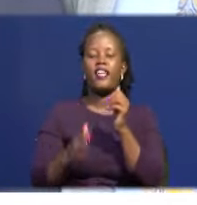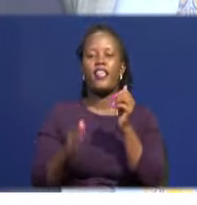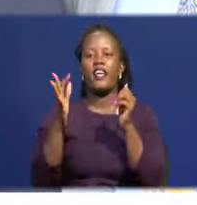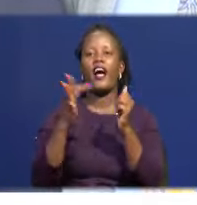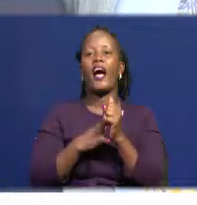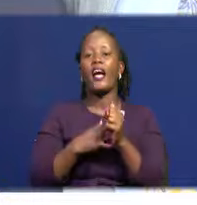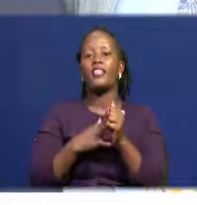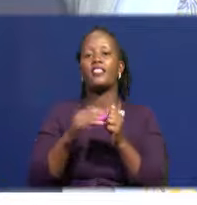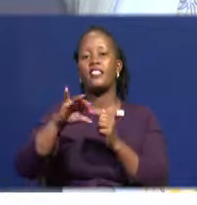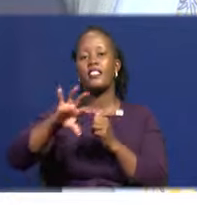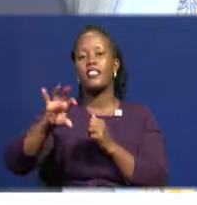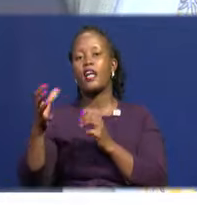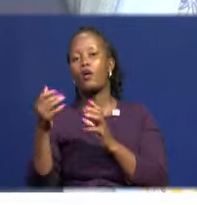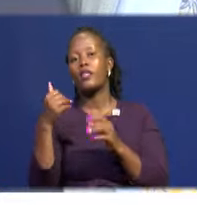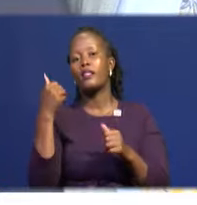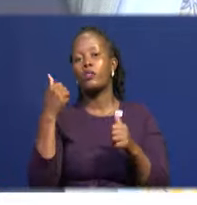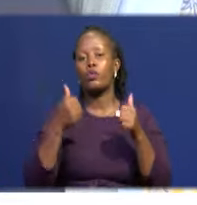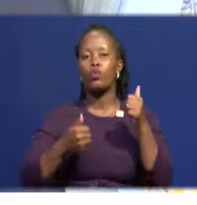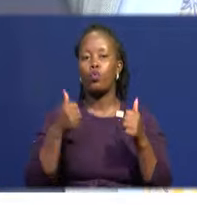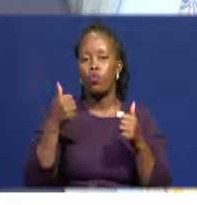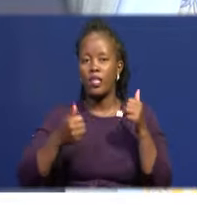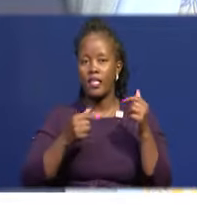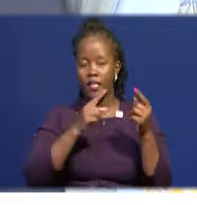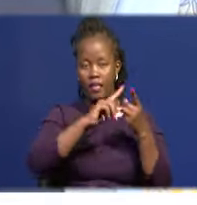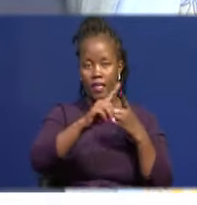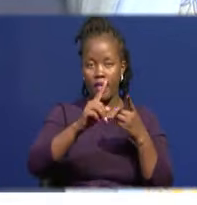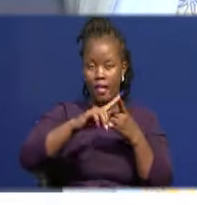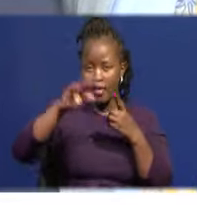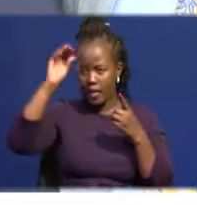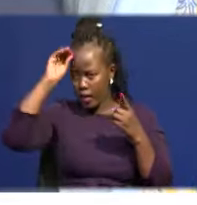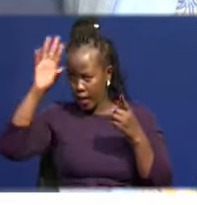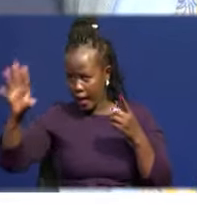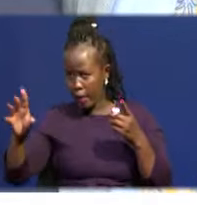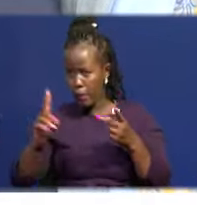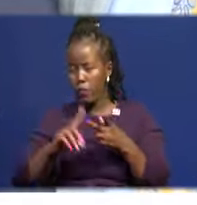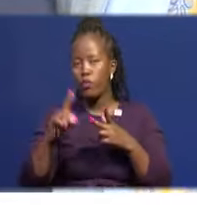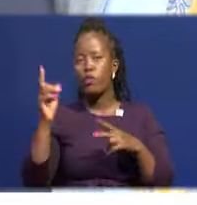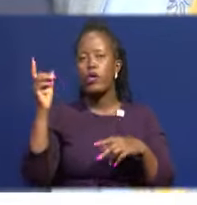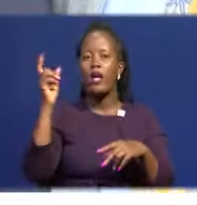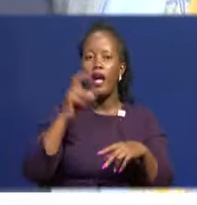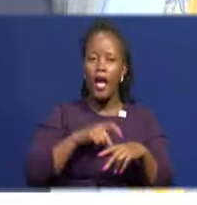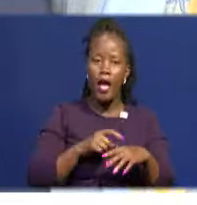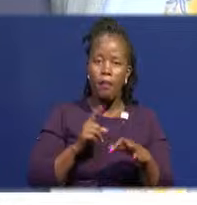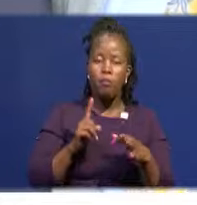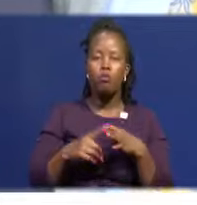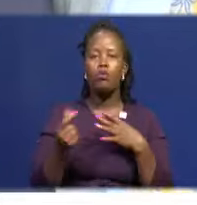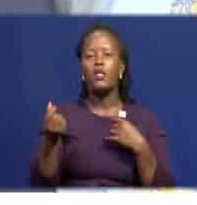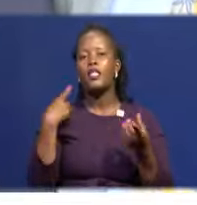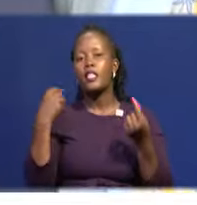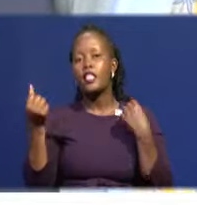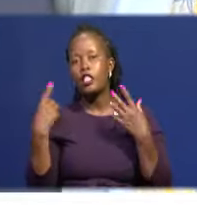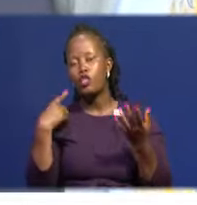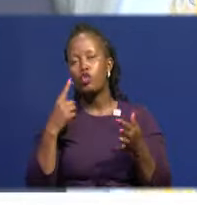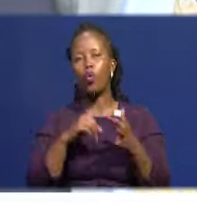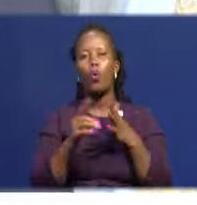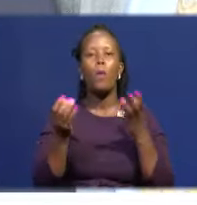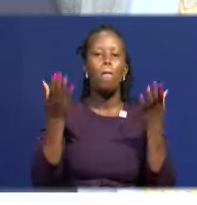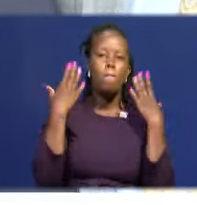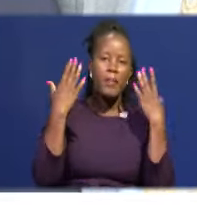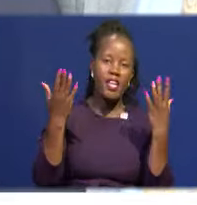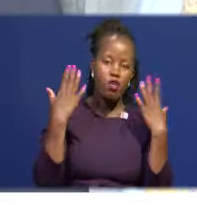following counties. Kiambu, Embu, Kericho, Meru, Migori,